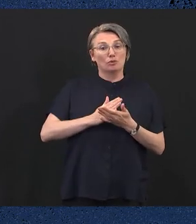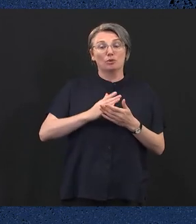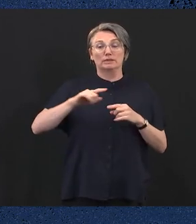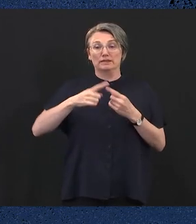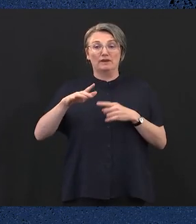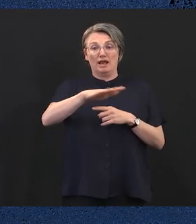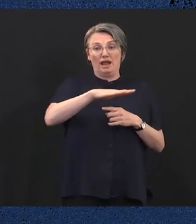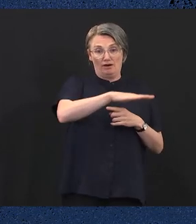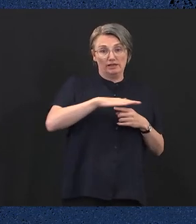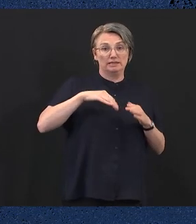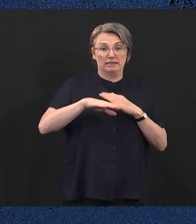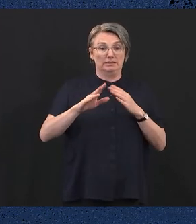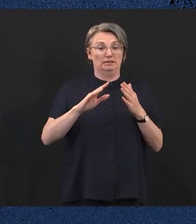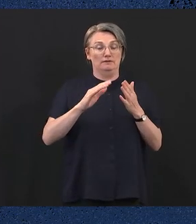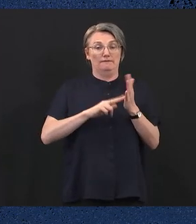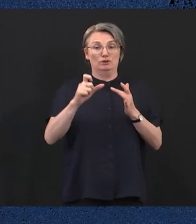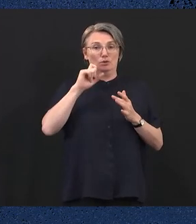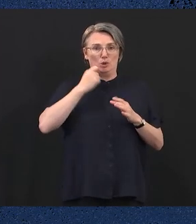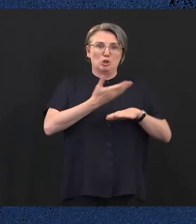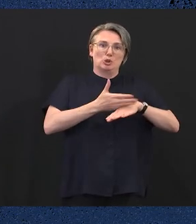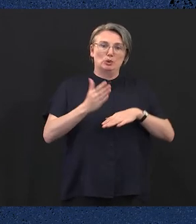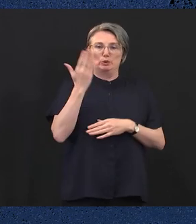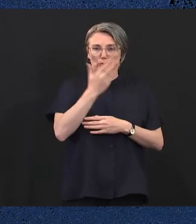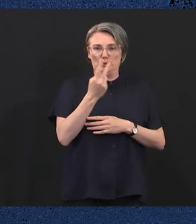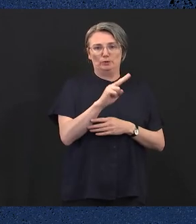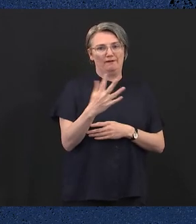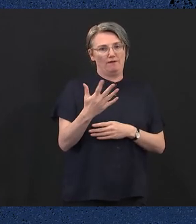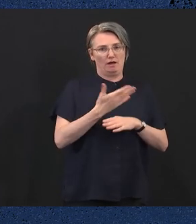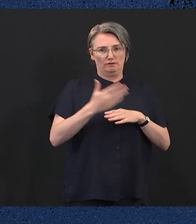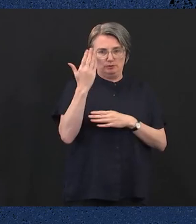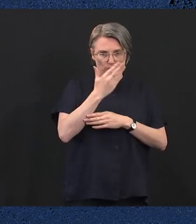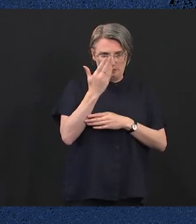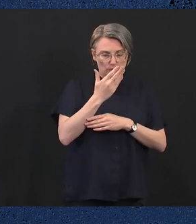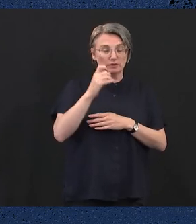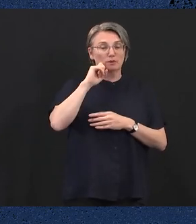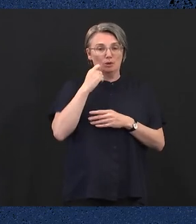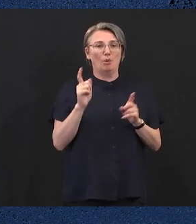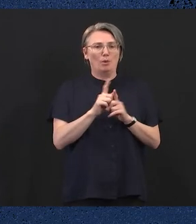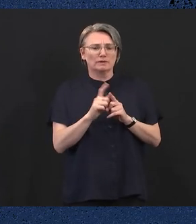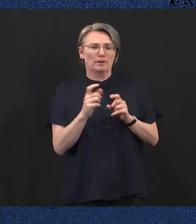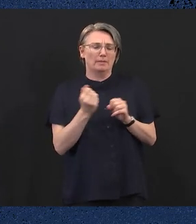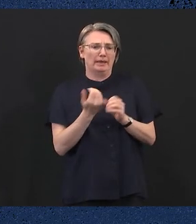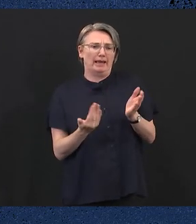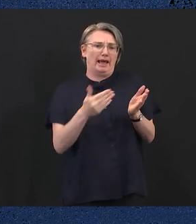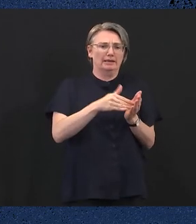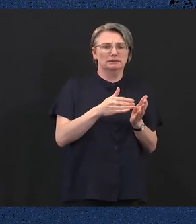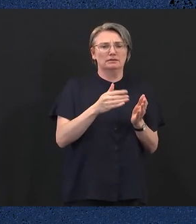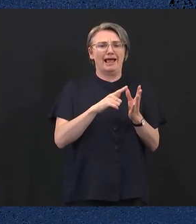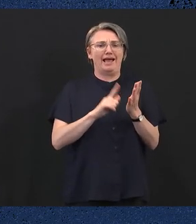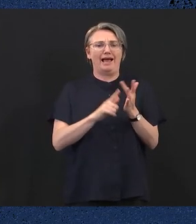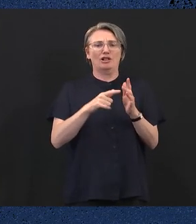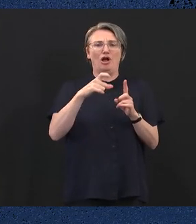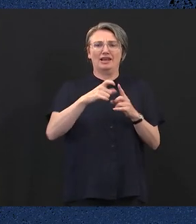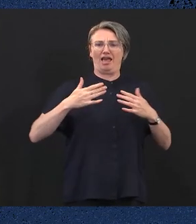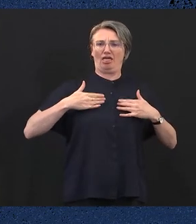rolling out from 2024 and will create on-site space for allied health appointments to better support families.